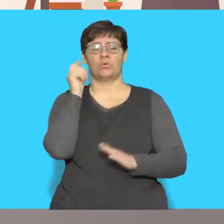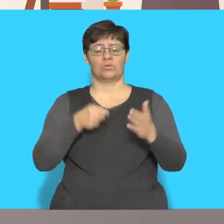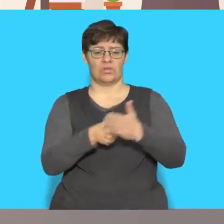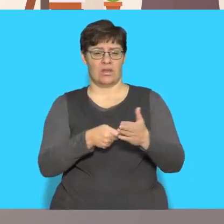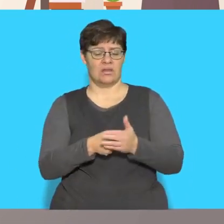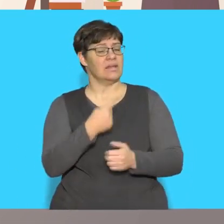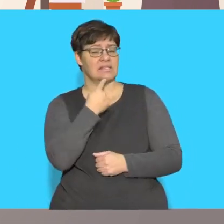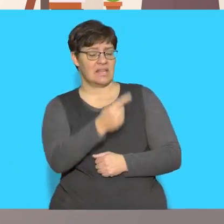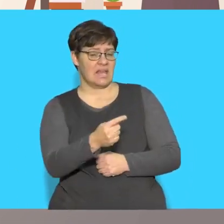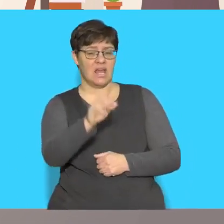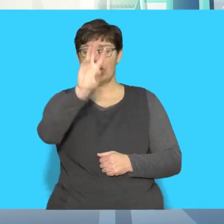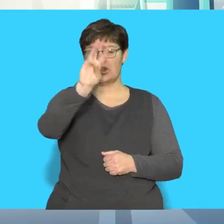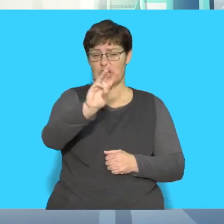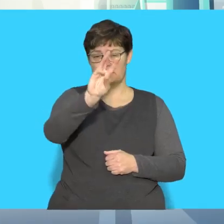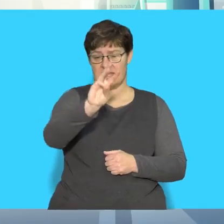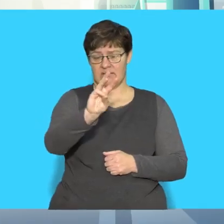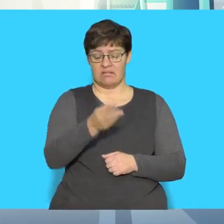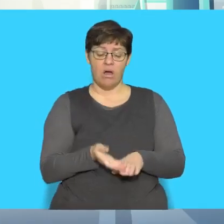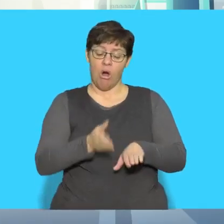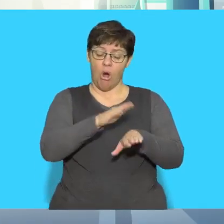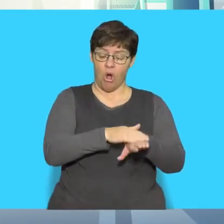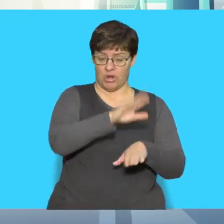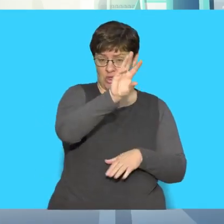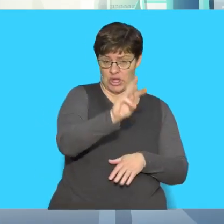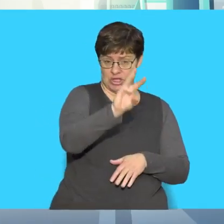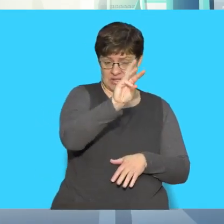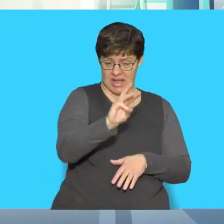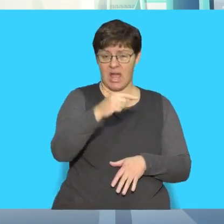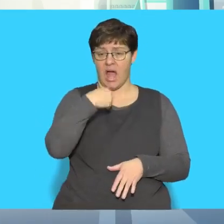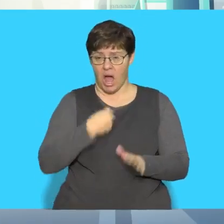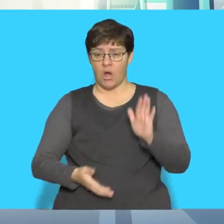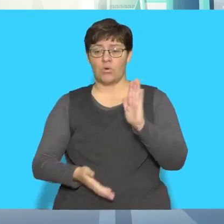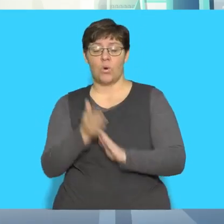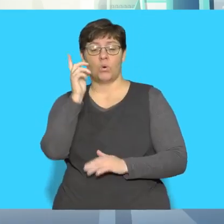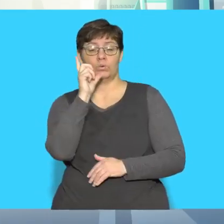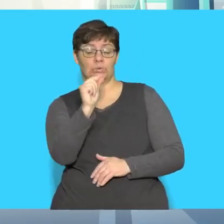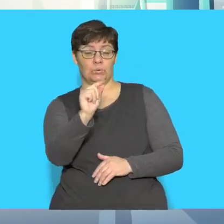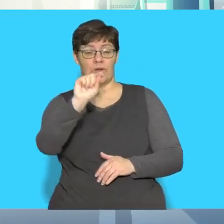Thursday On Thursday I go to the shop